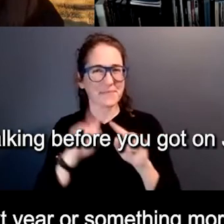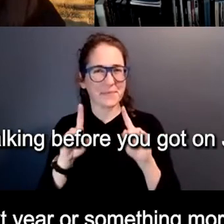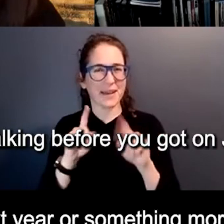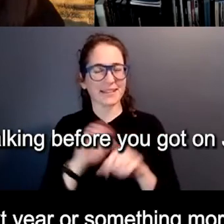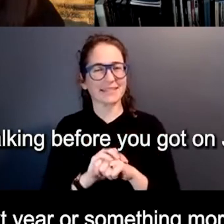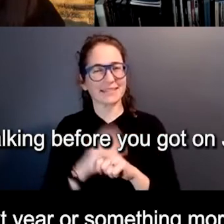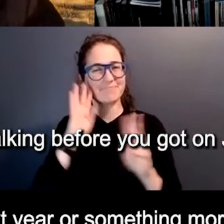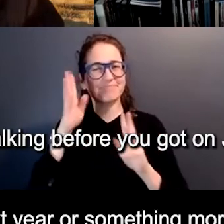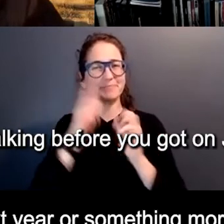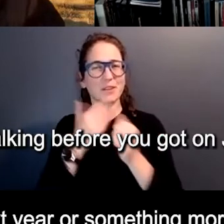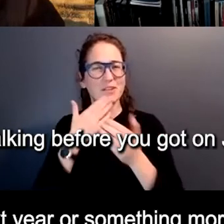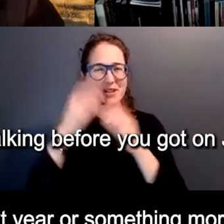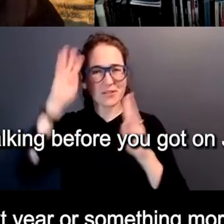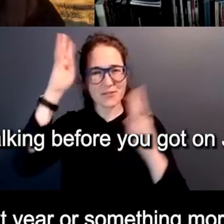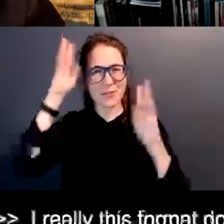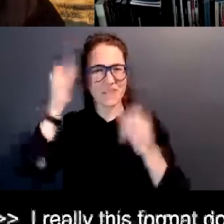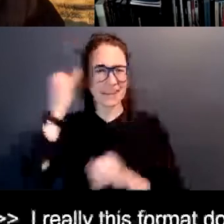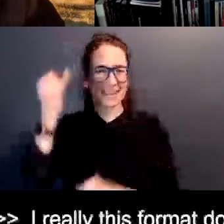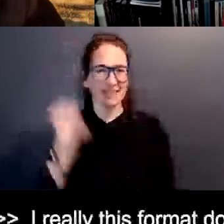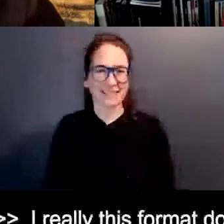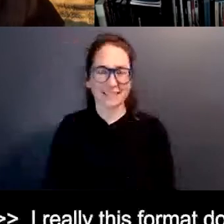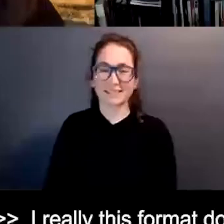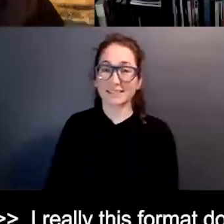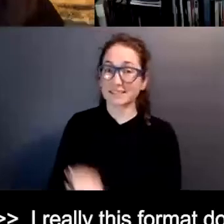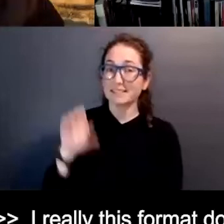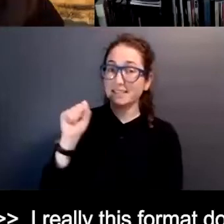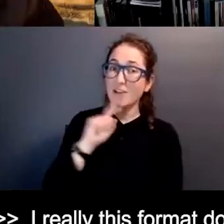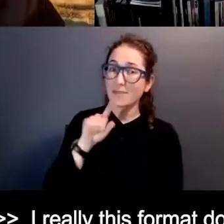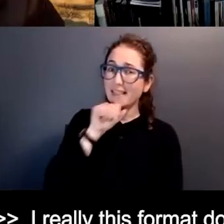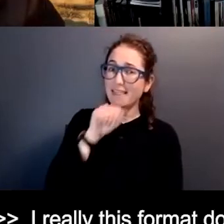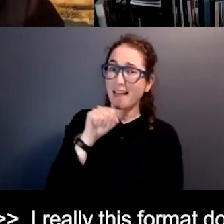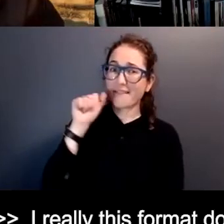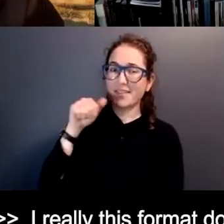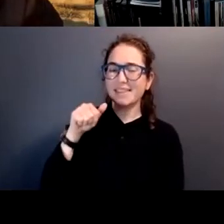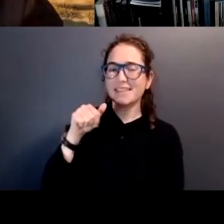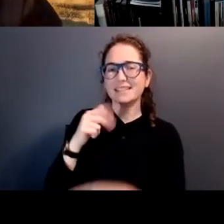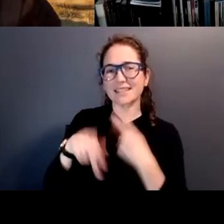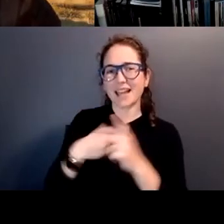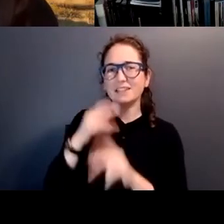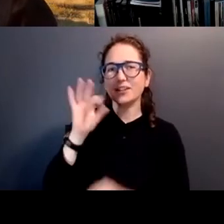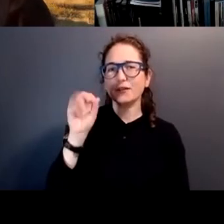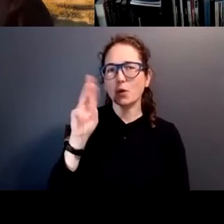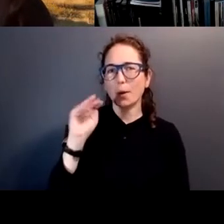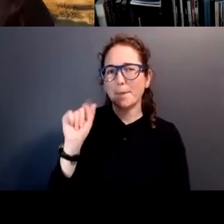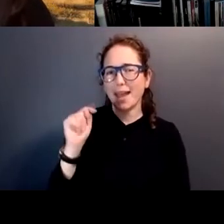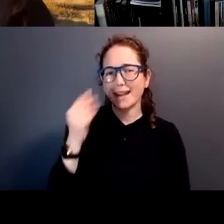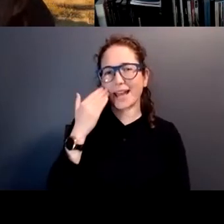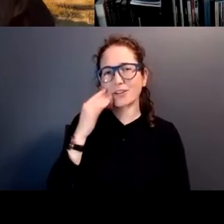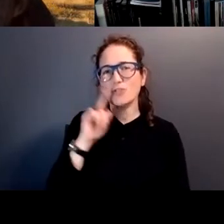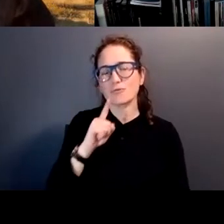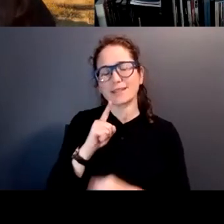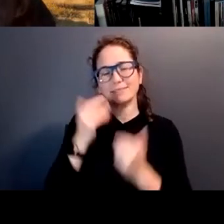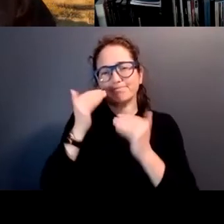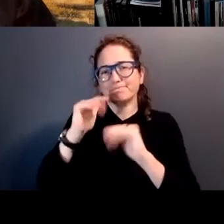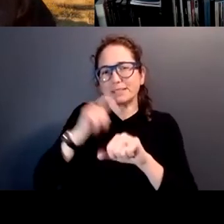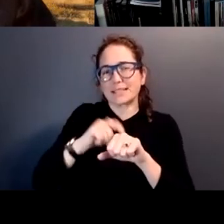come up with some good creative ideas. But you know, I really love this format because sometimes we just don't have the time to share our knowledge and